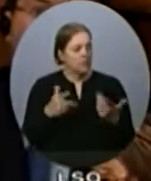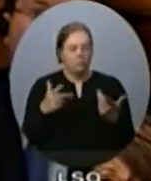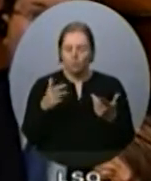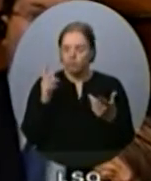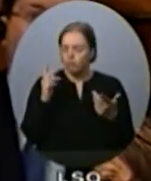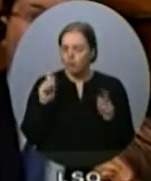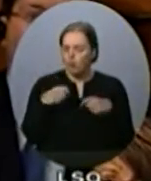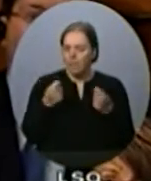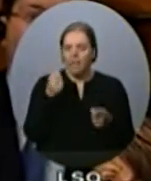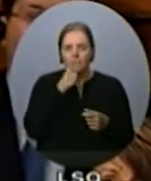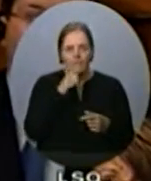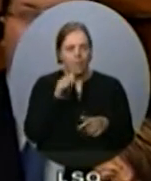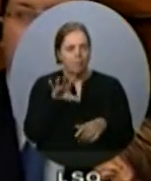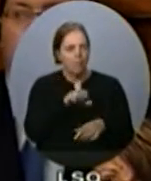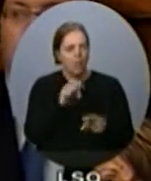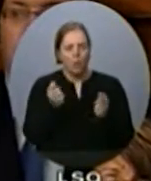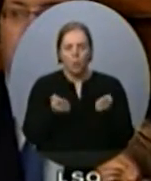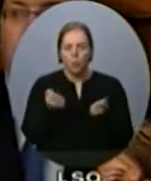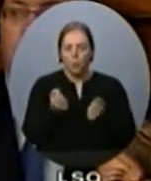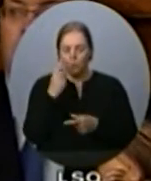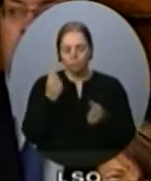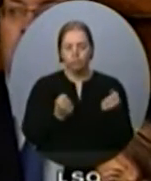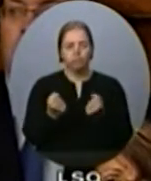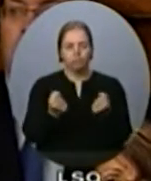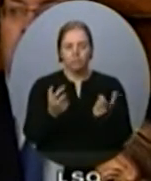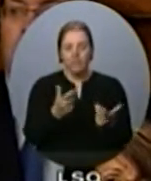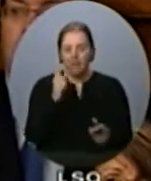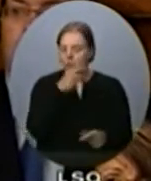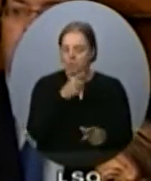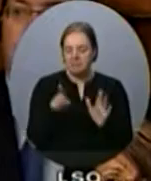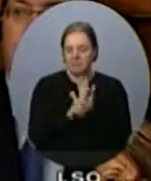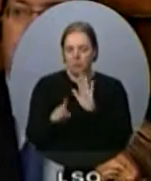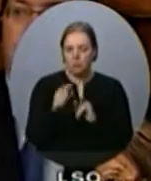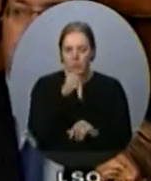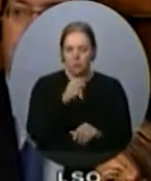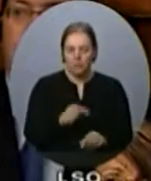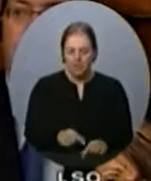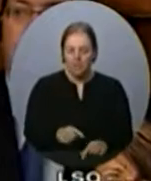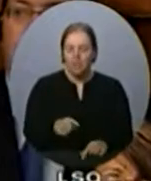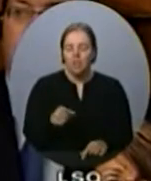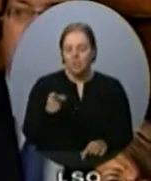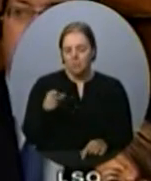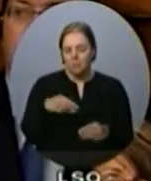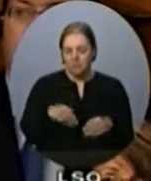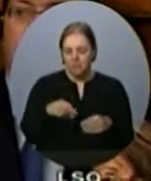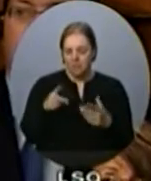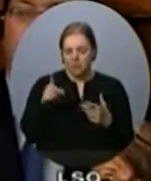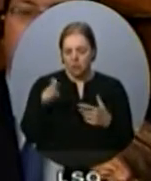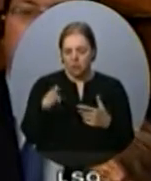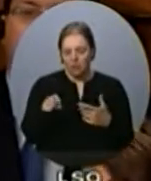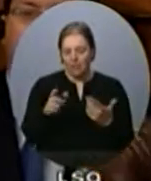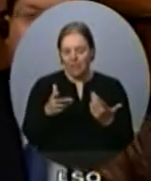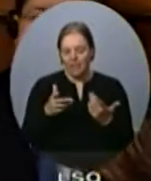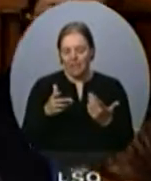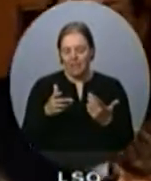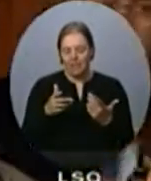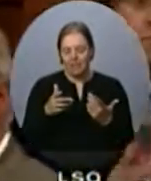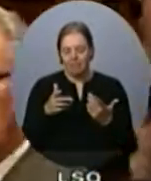Foreign Affairs contemplate bringing issues such as this one to the attention of his counterparts across the world?